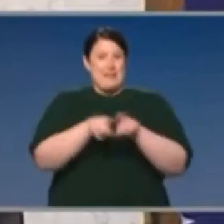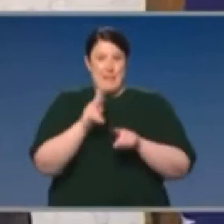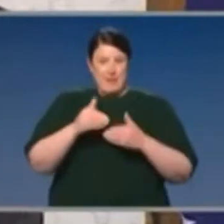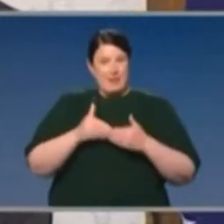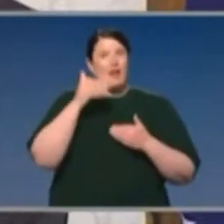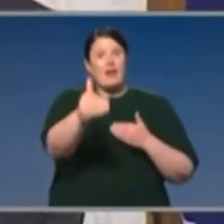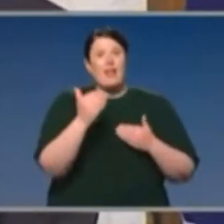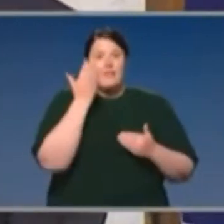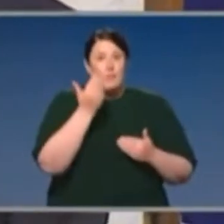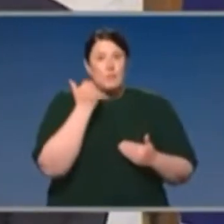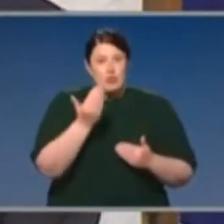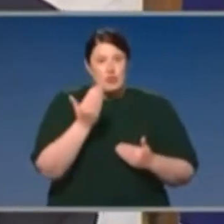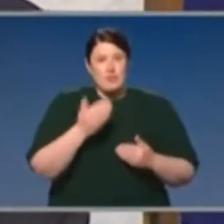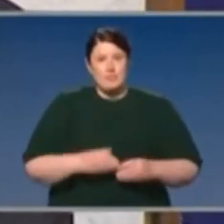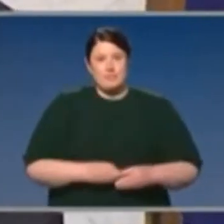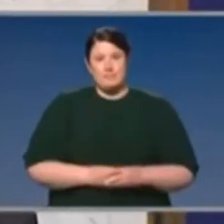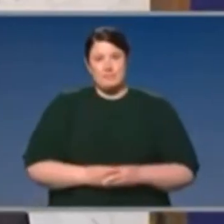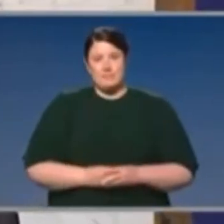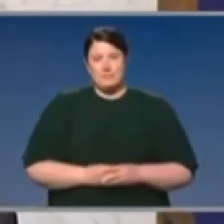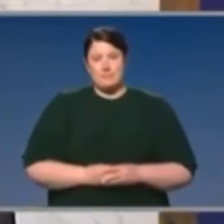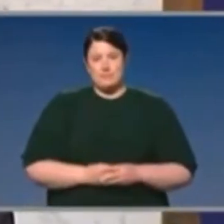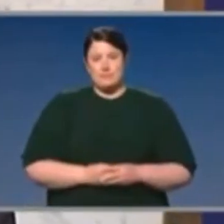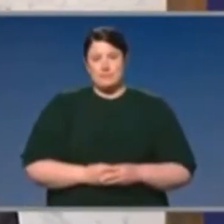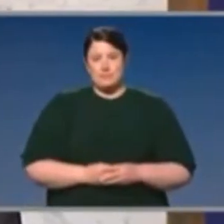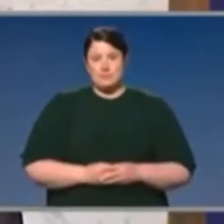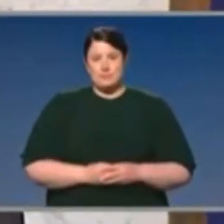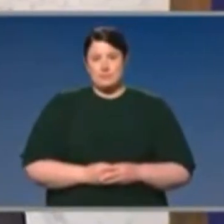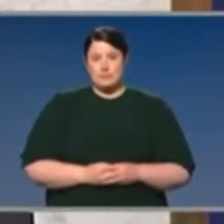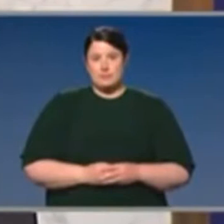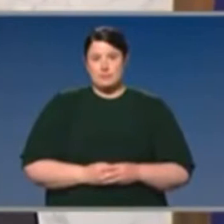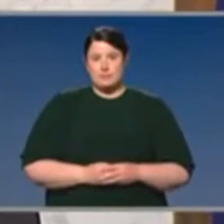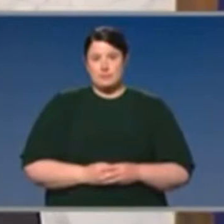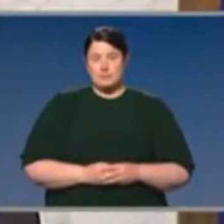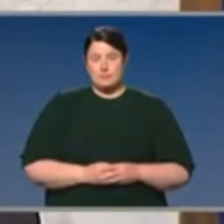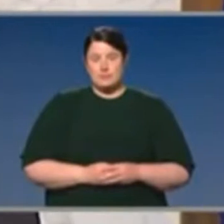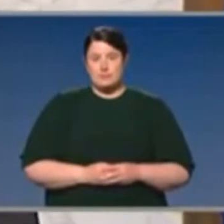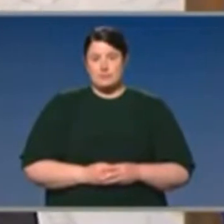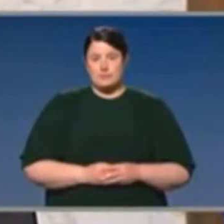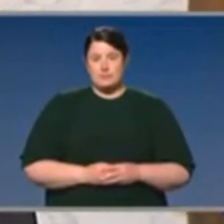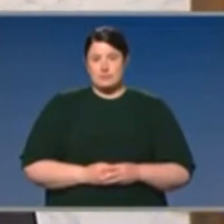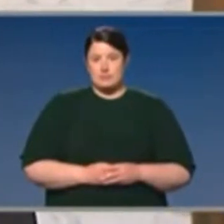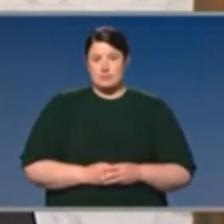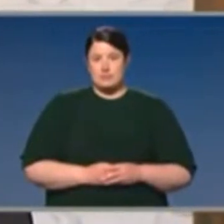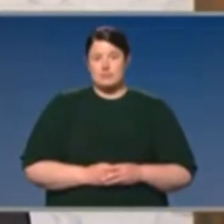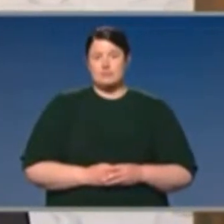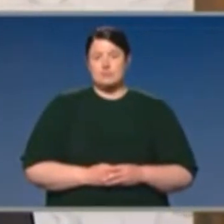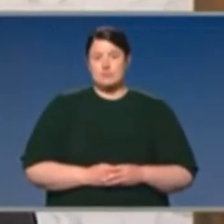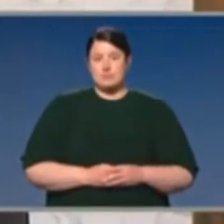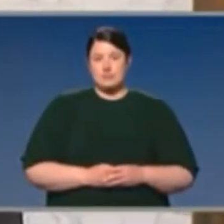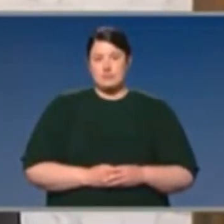has been the hallmark of our country and our society and our community. In particular, to turn to